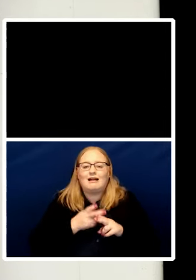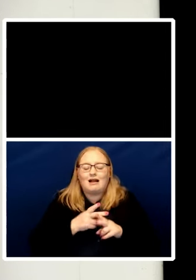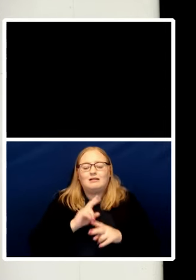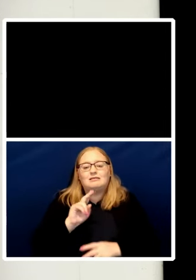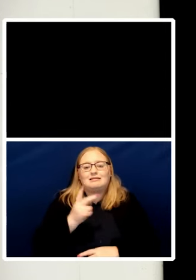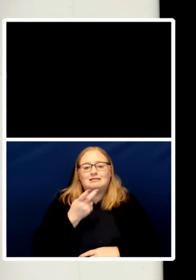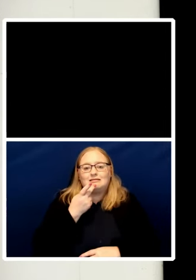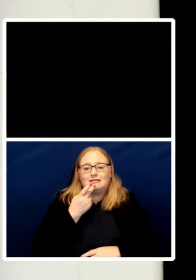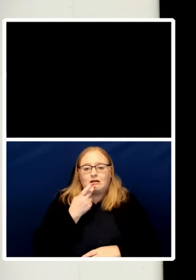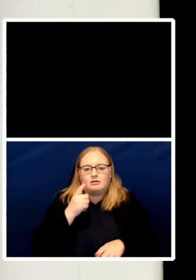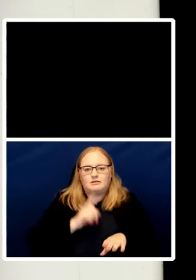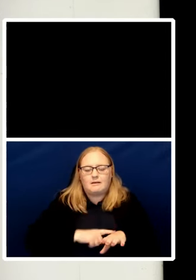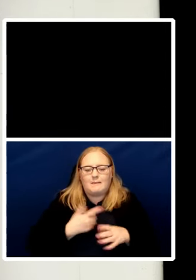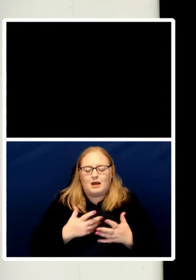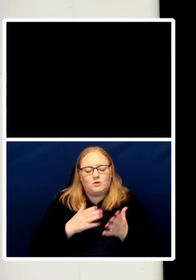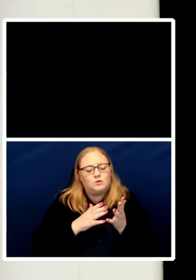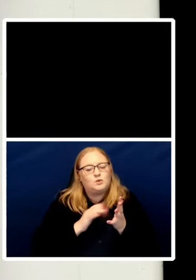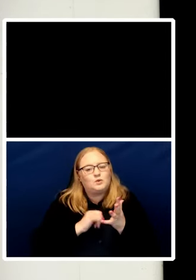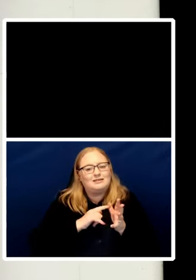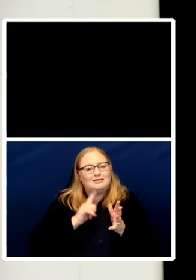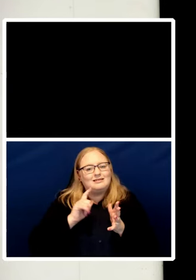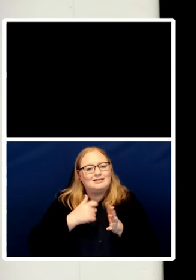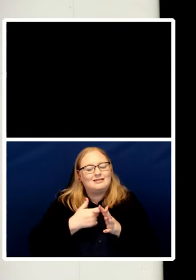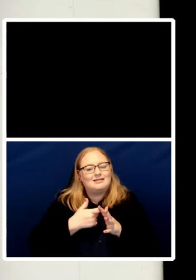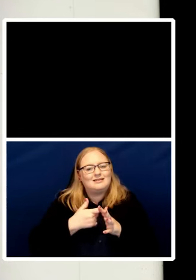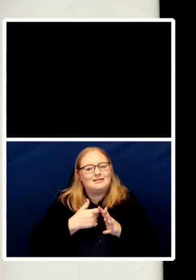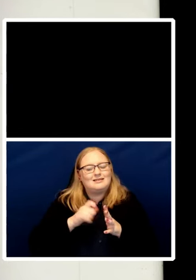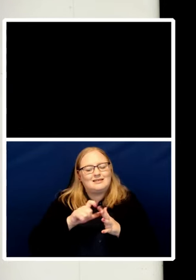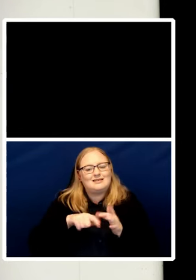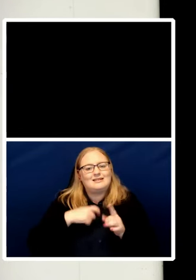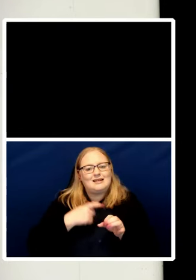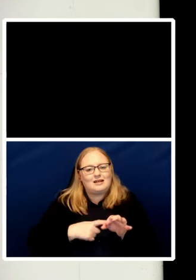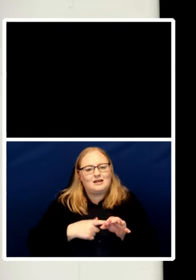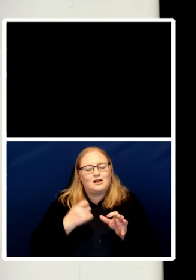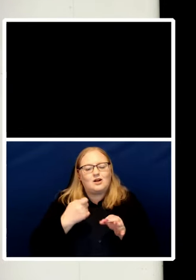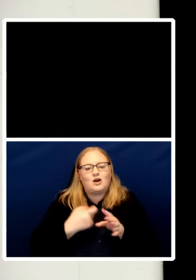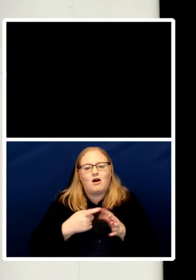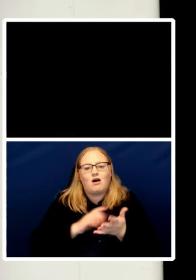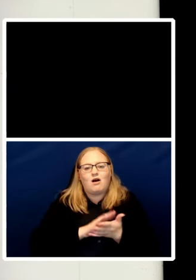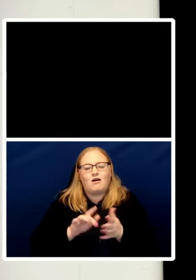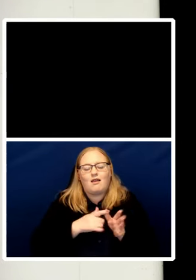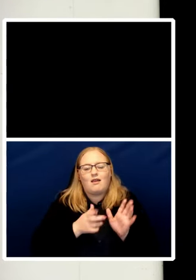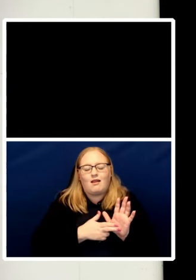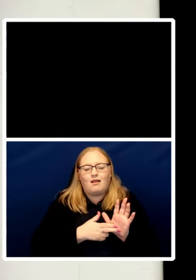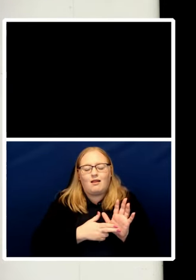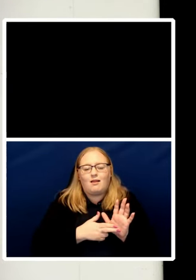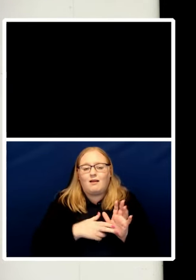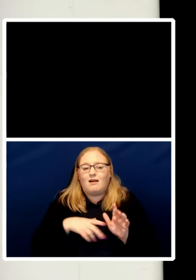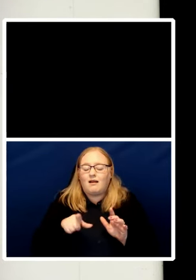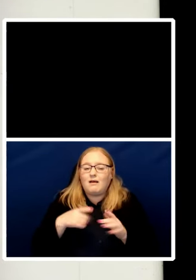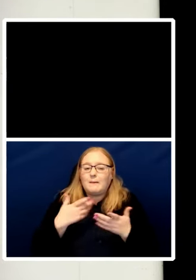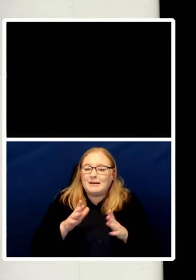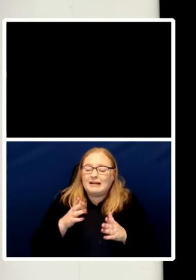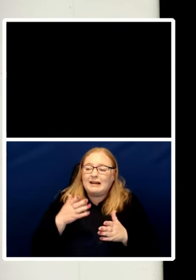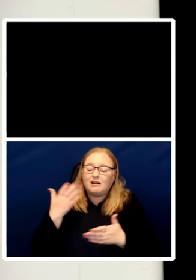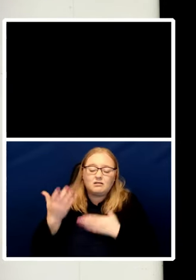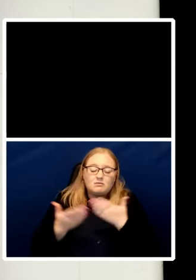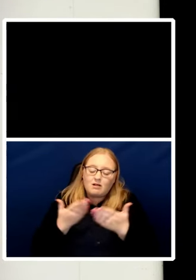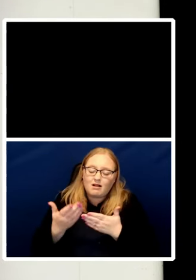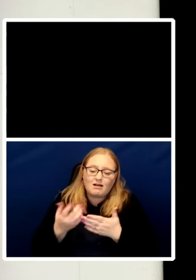of a political debate conducted in the language of human rights because he has explained why he regards the fact that